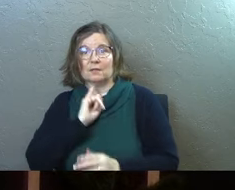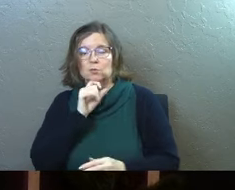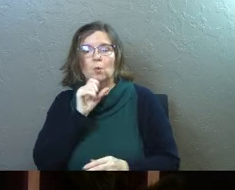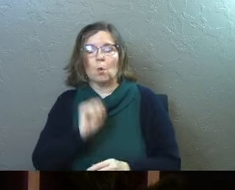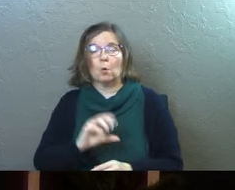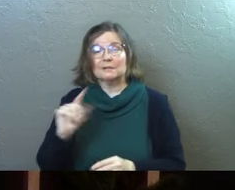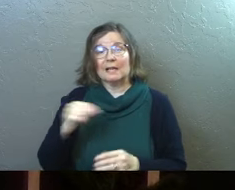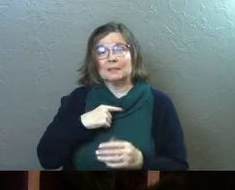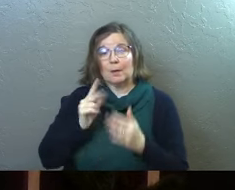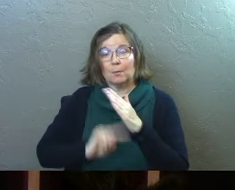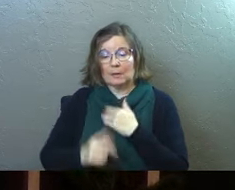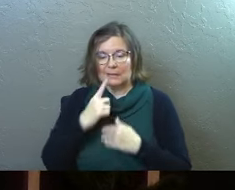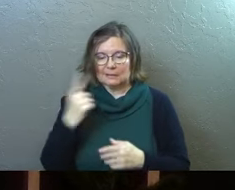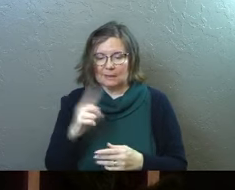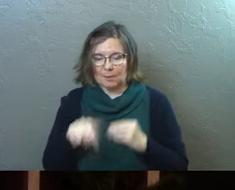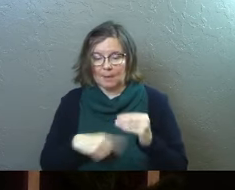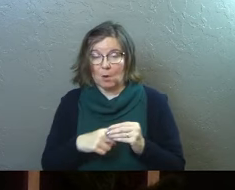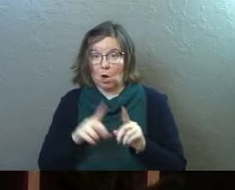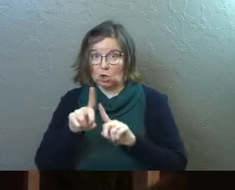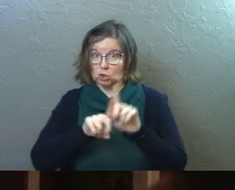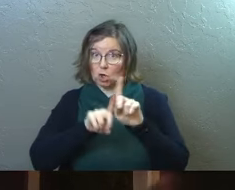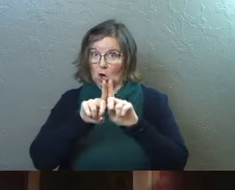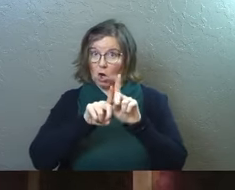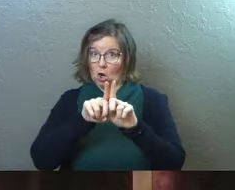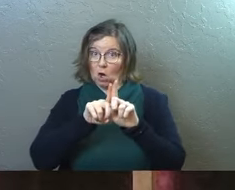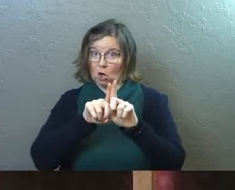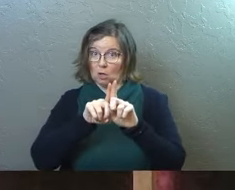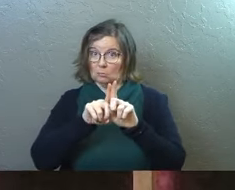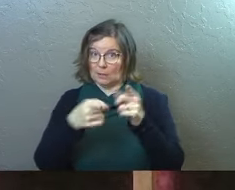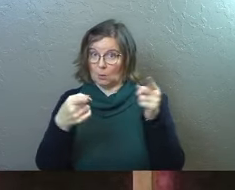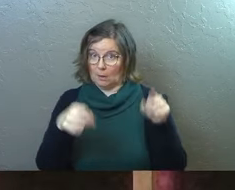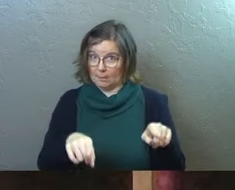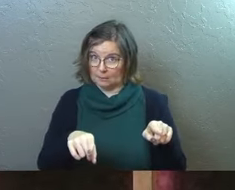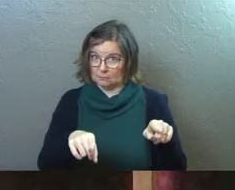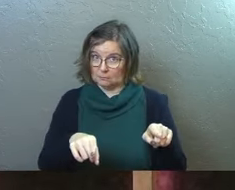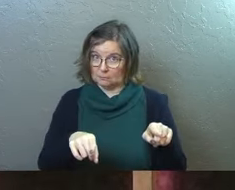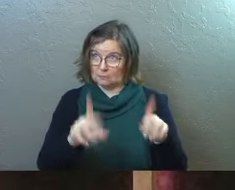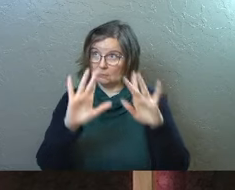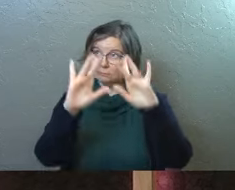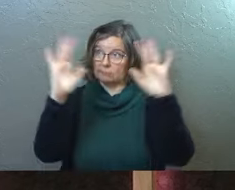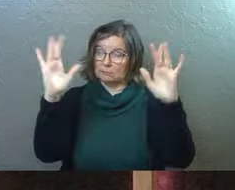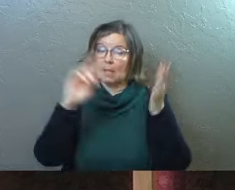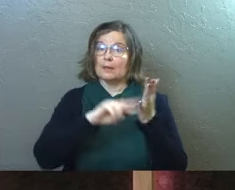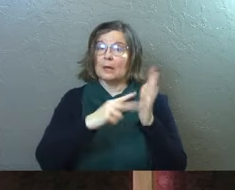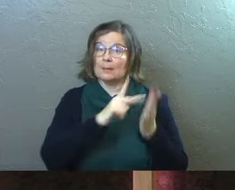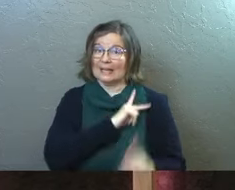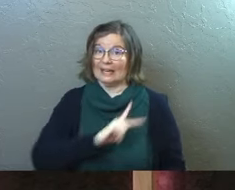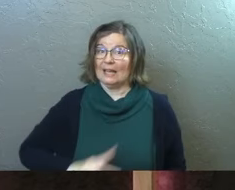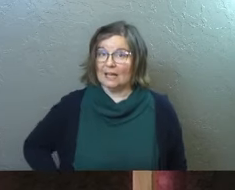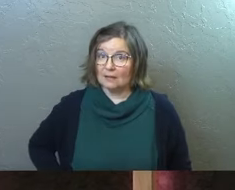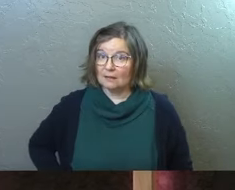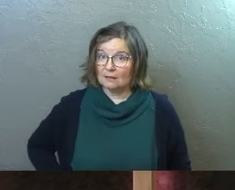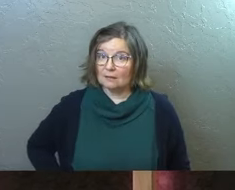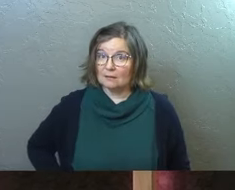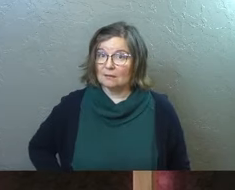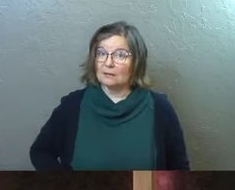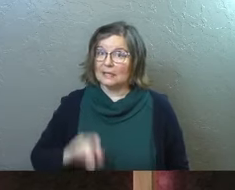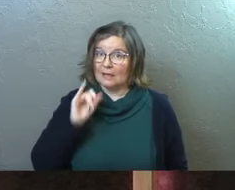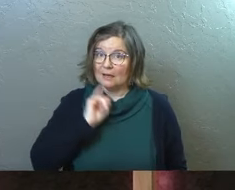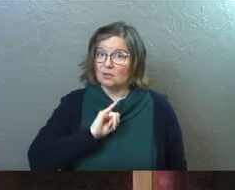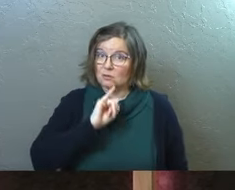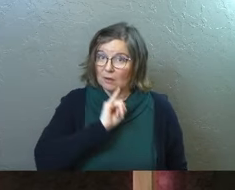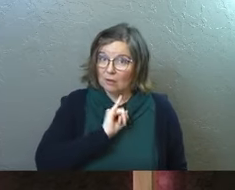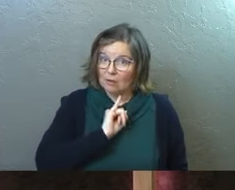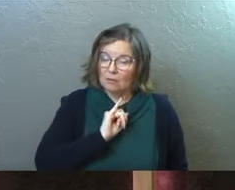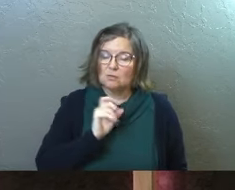Testament prophecy that says there's something about a star coming and that's going to mean king in Israel.